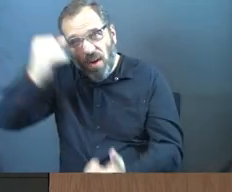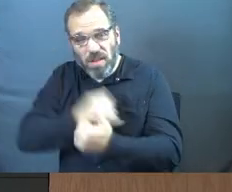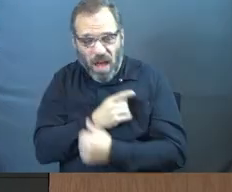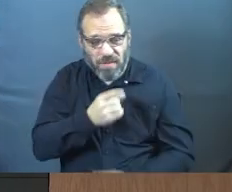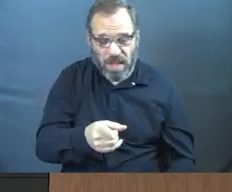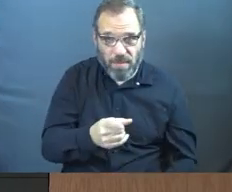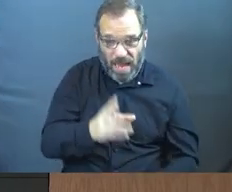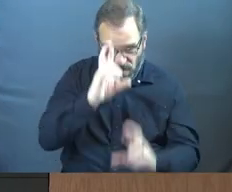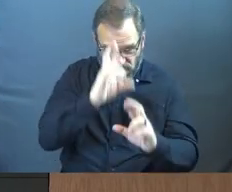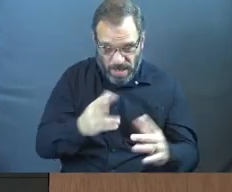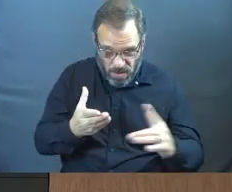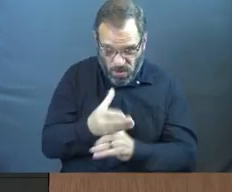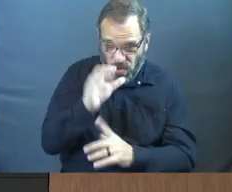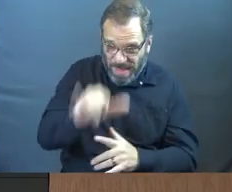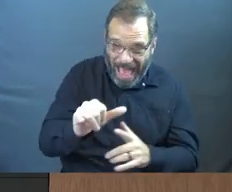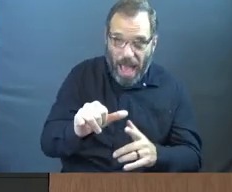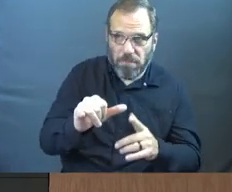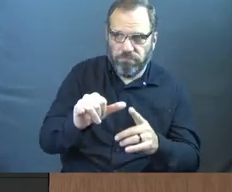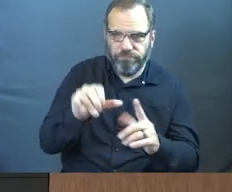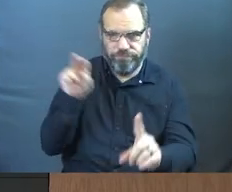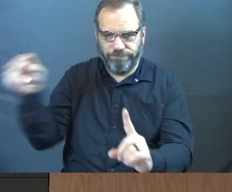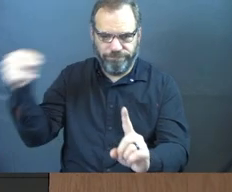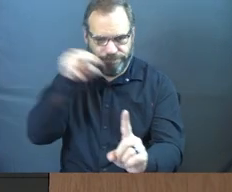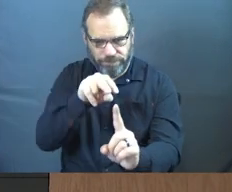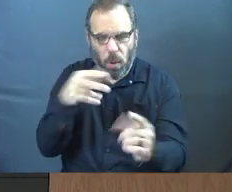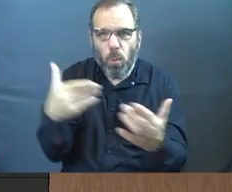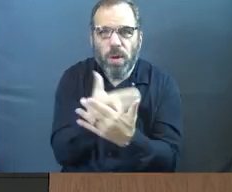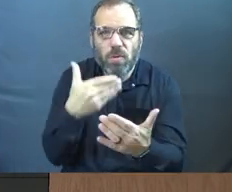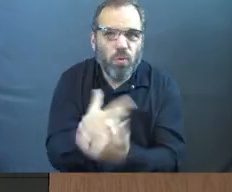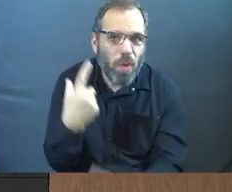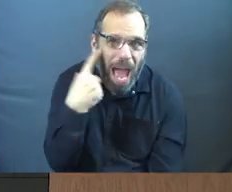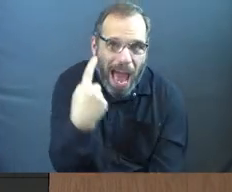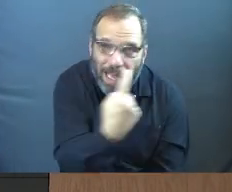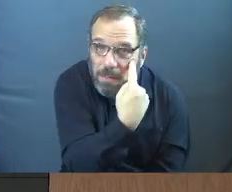And do I treat them through that lens with new eyes?